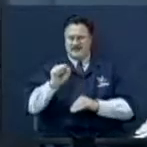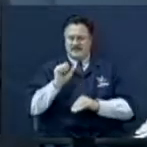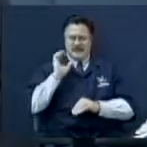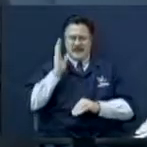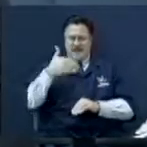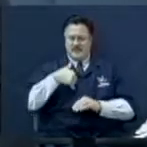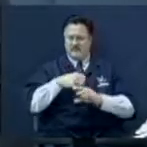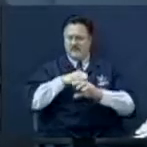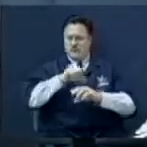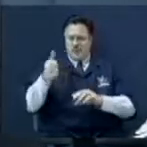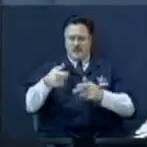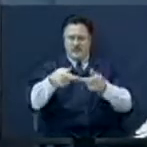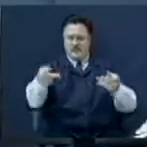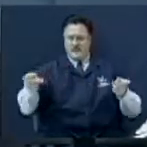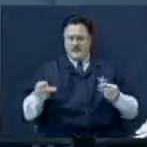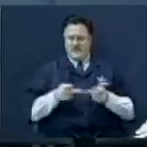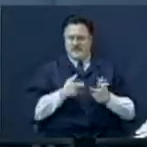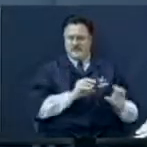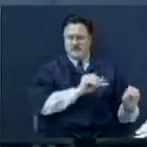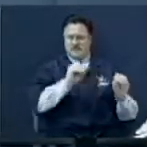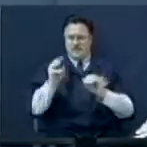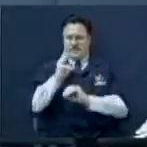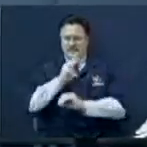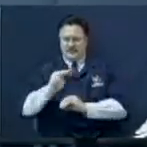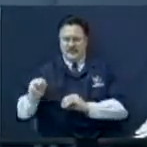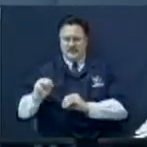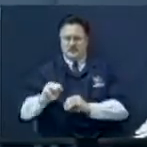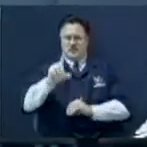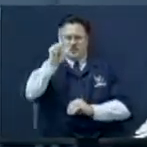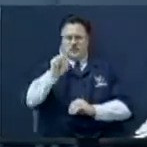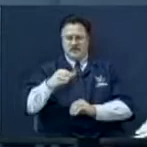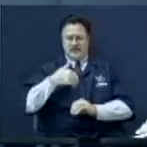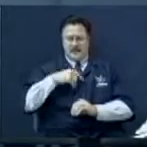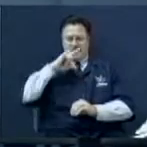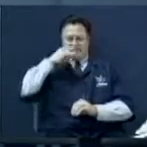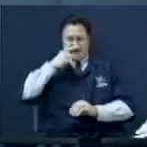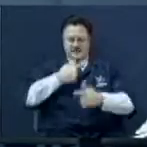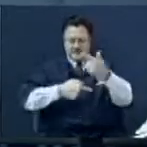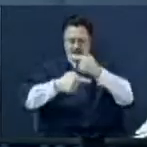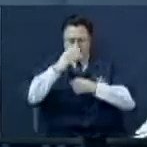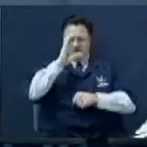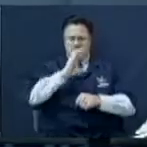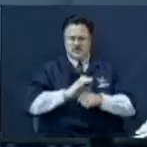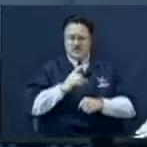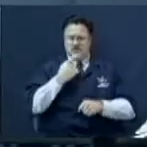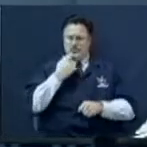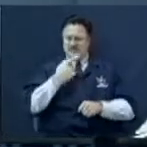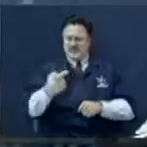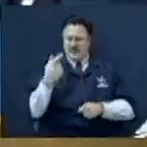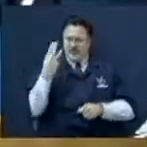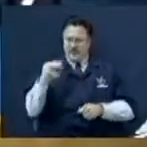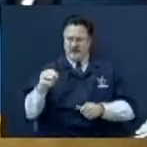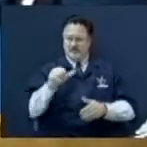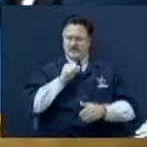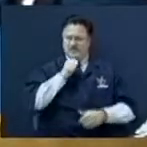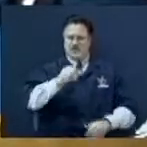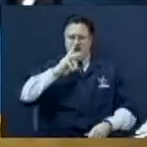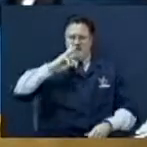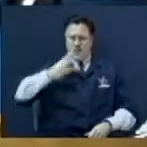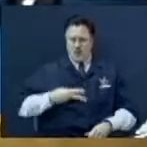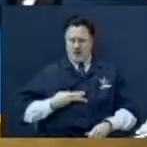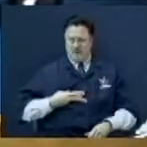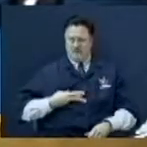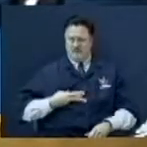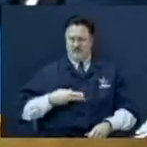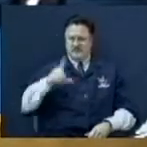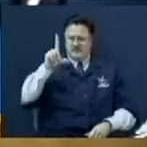put them. You want me to tell them we don't want kids in church? You want me to tell them they ain't welcome? You want me to tell them they ought to just die